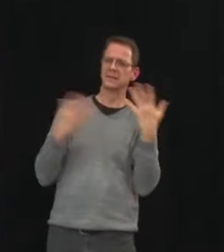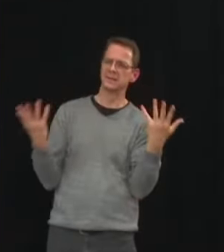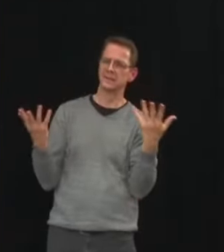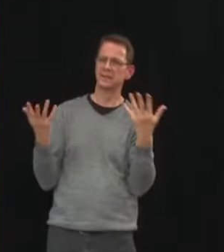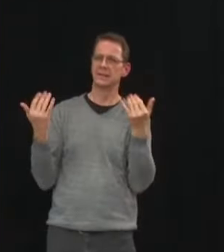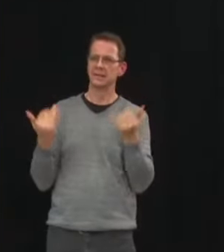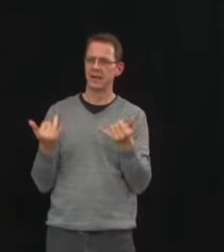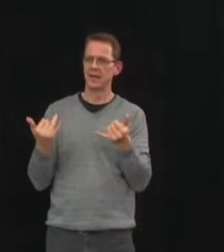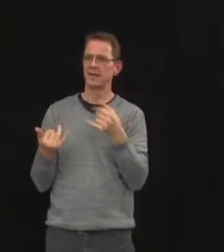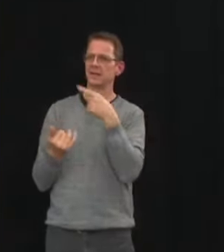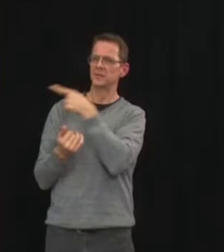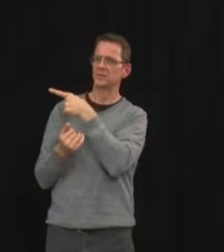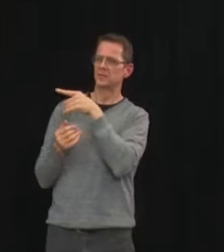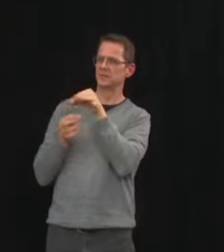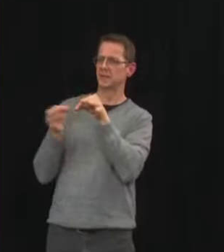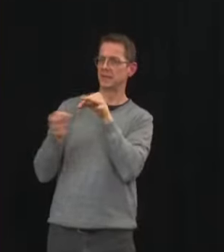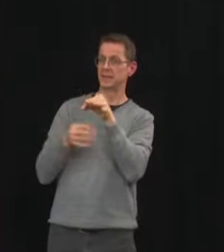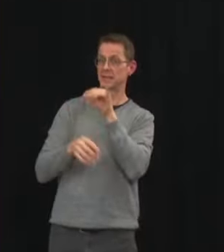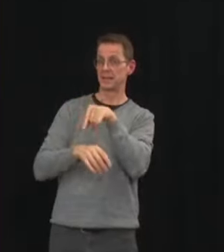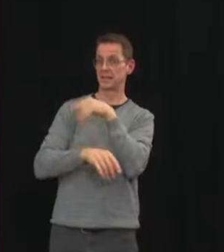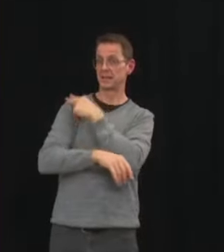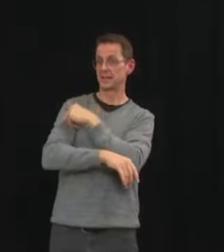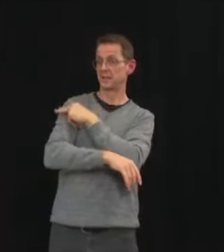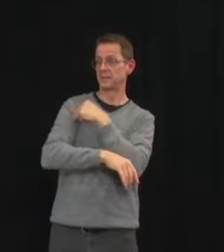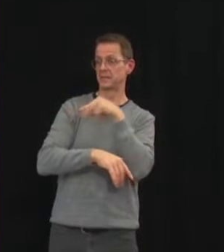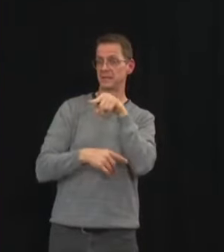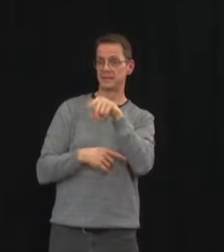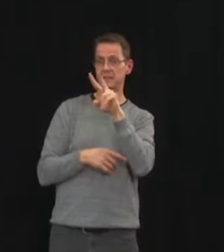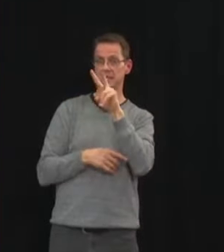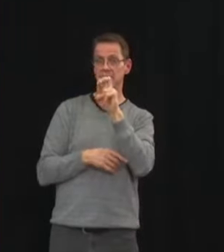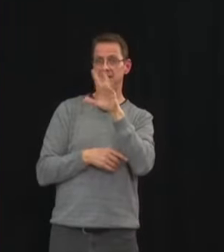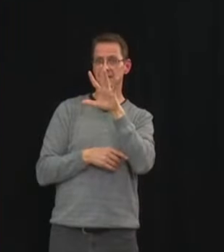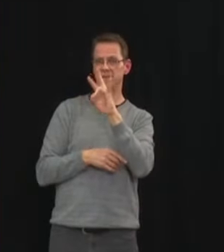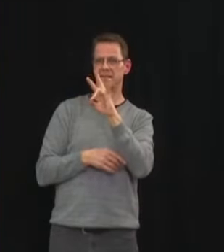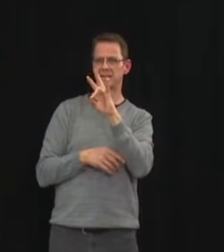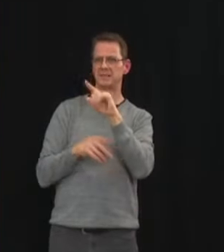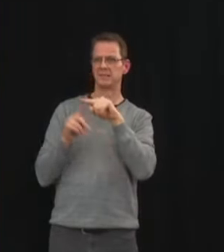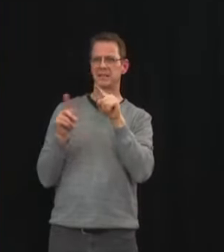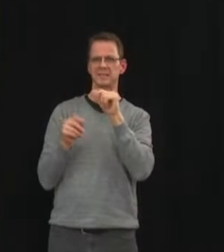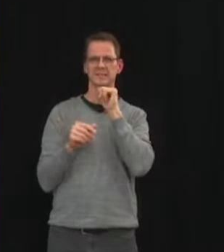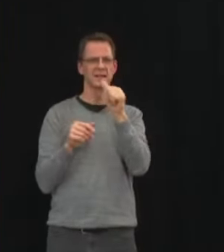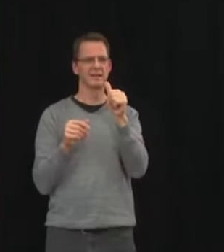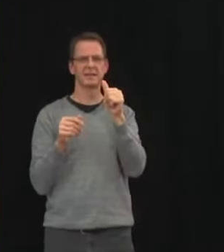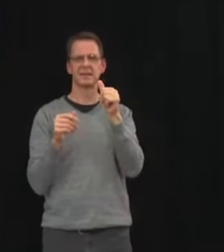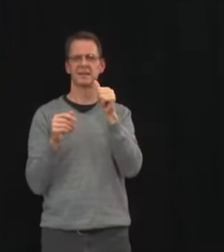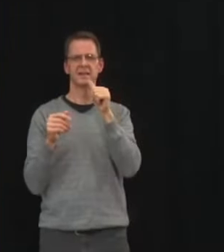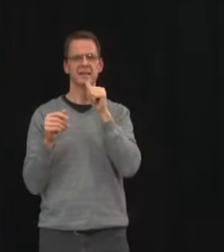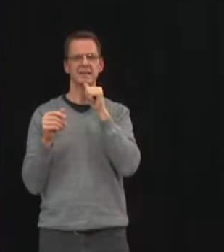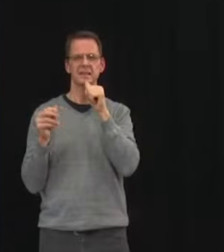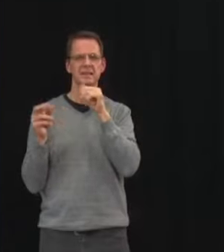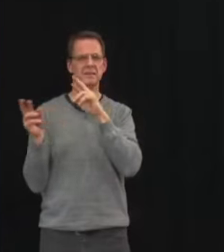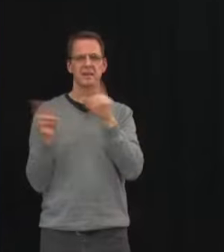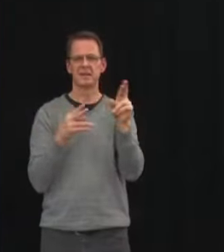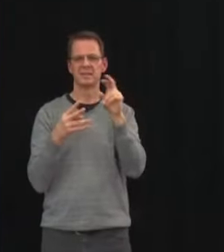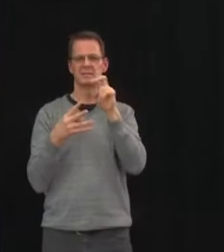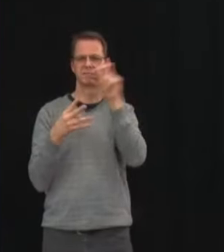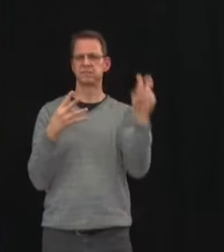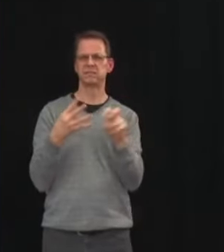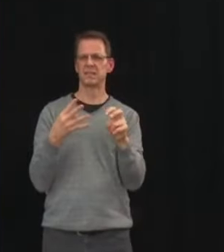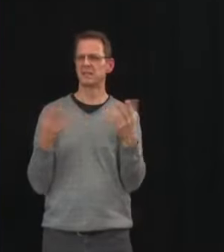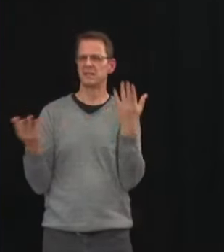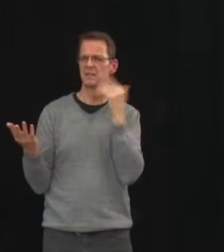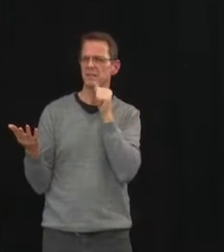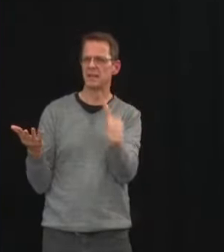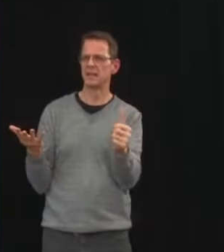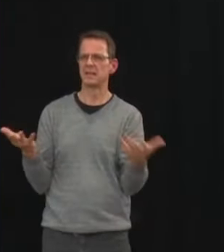hospital and we're at step one and a half good question rick so on january 27th when we announced this path forward uh we